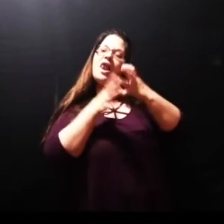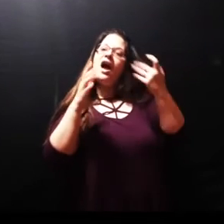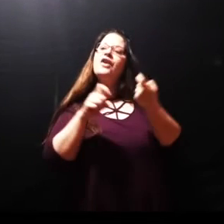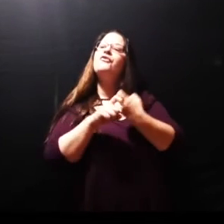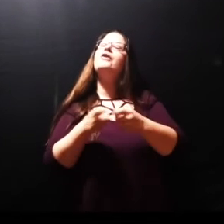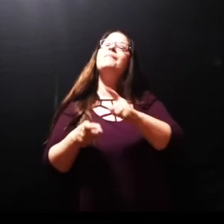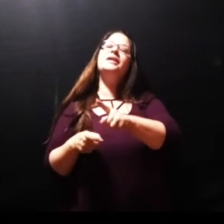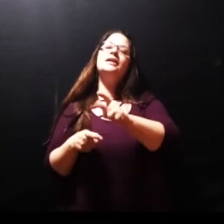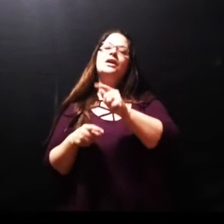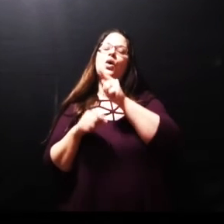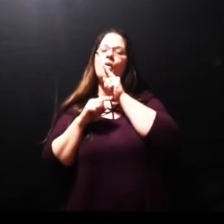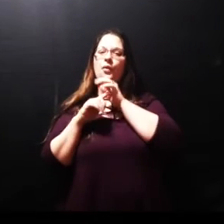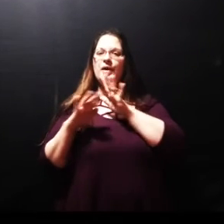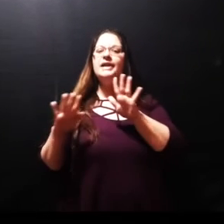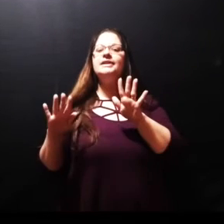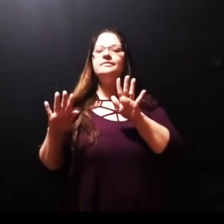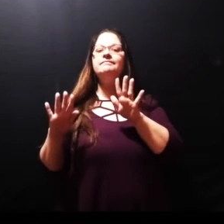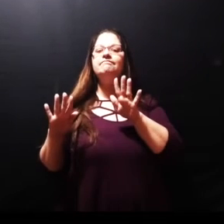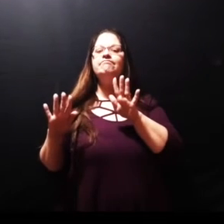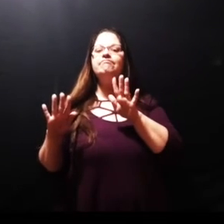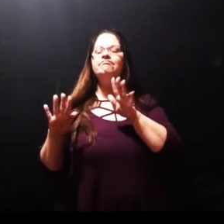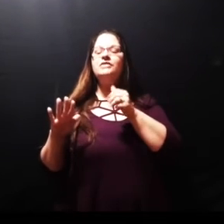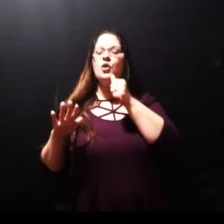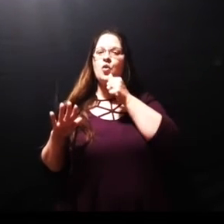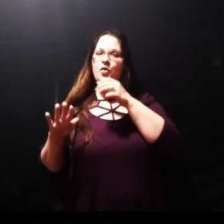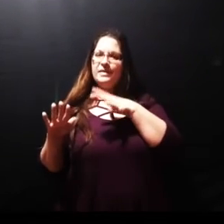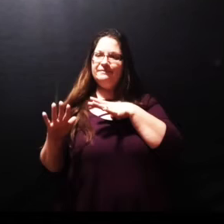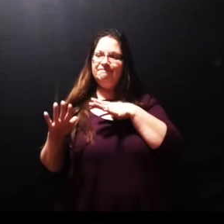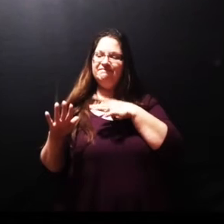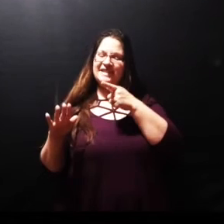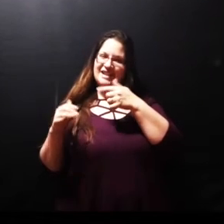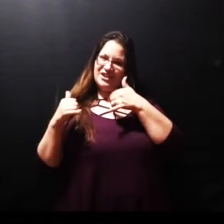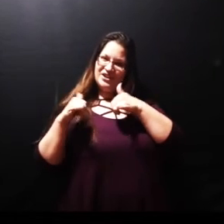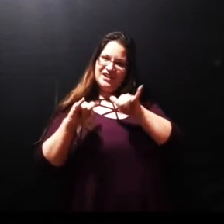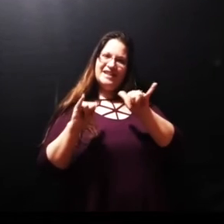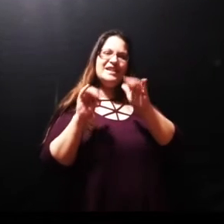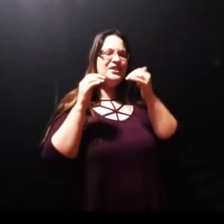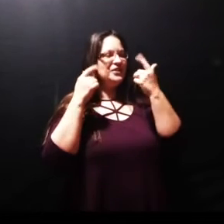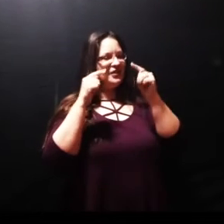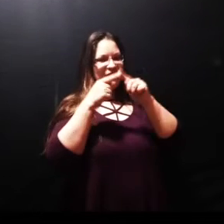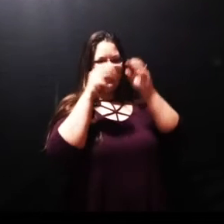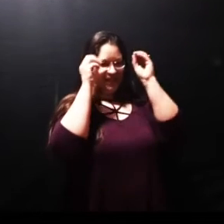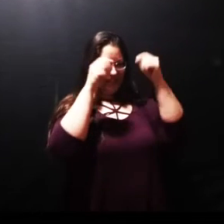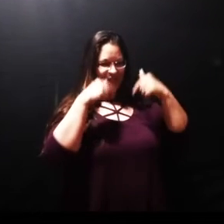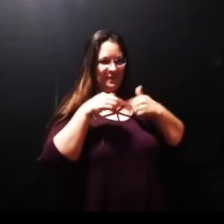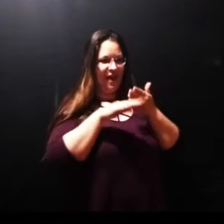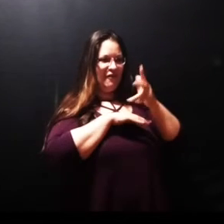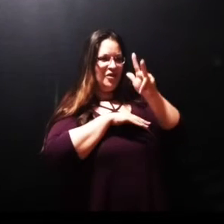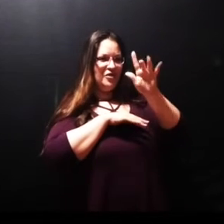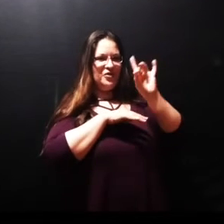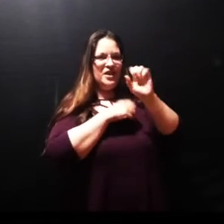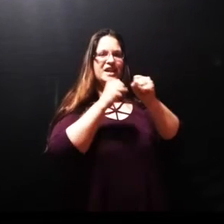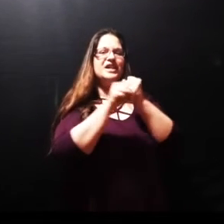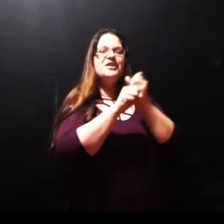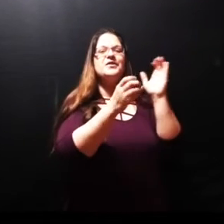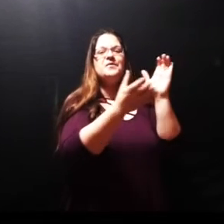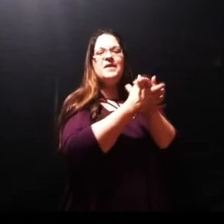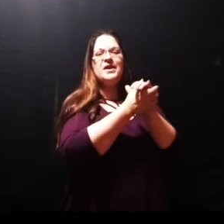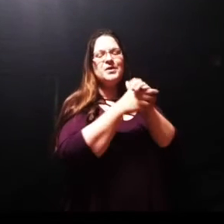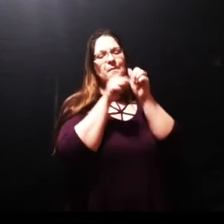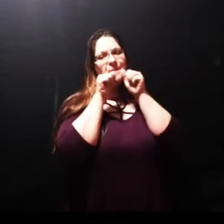I've learned a lot from her in fact she's still trying to teach me after those 38 years bless her heart